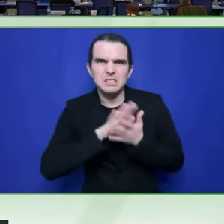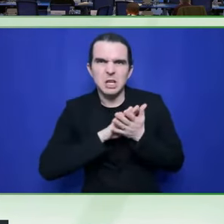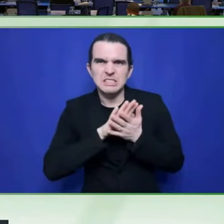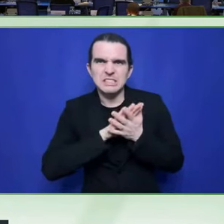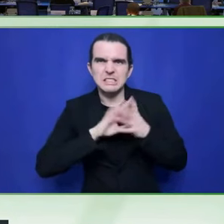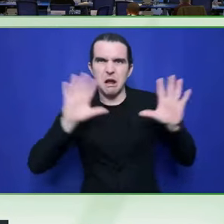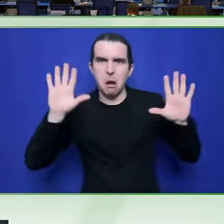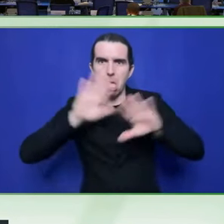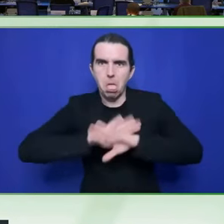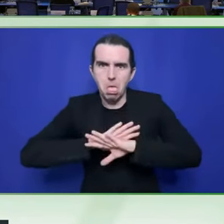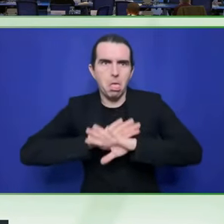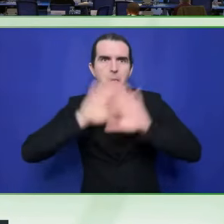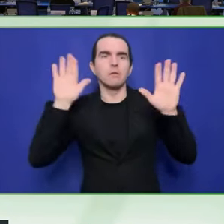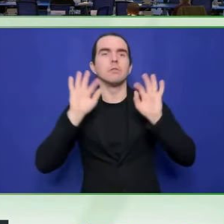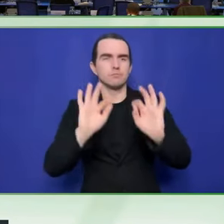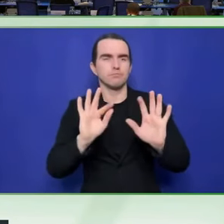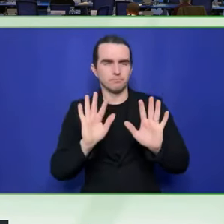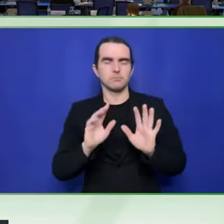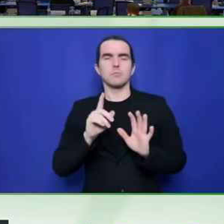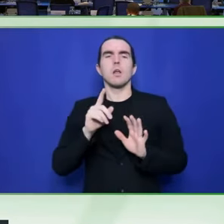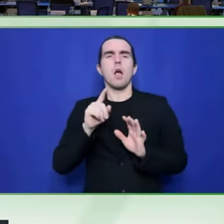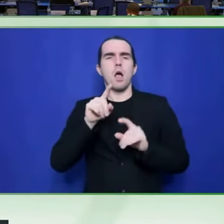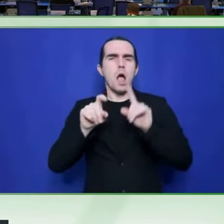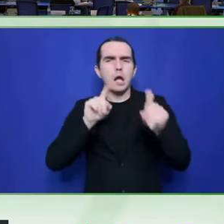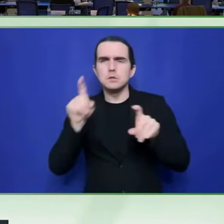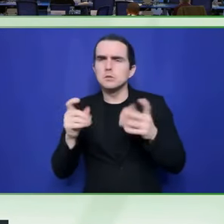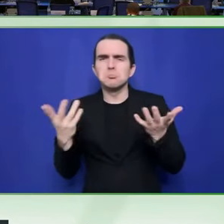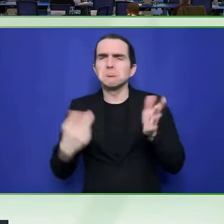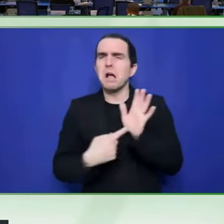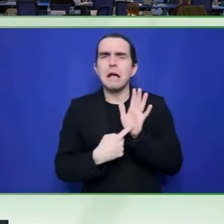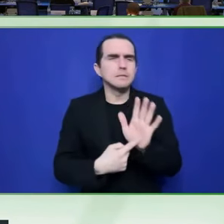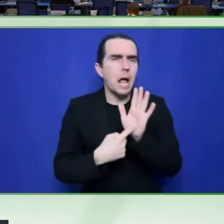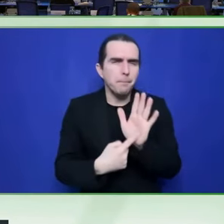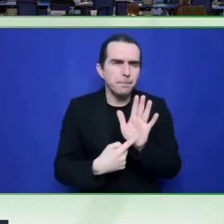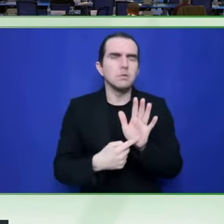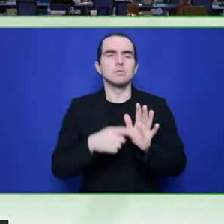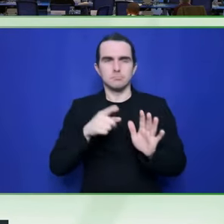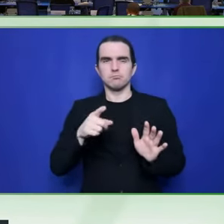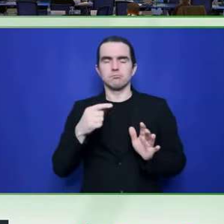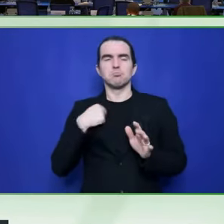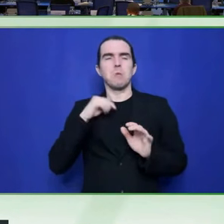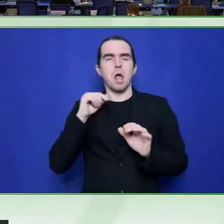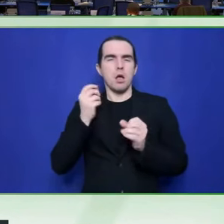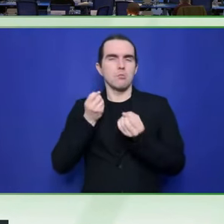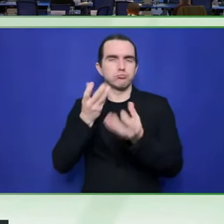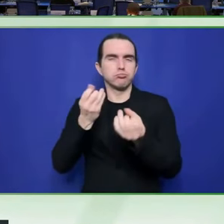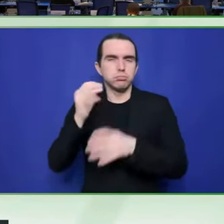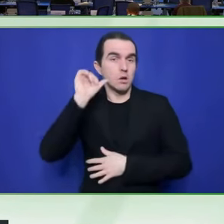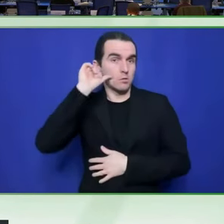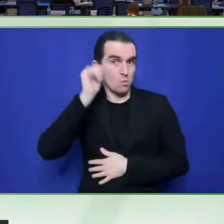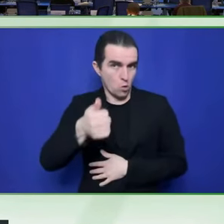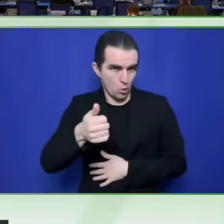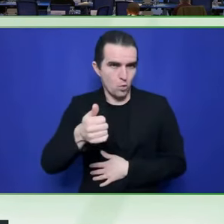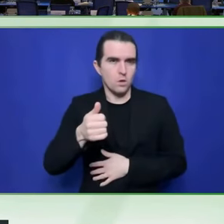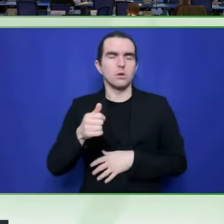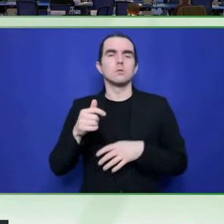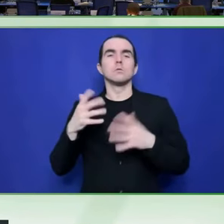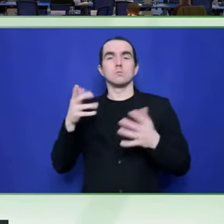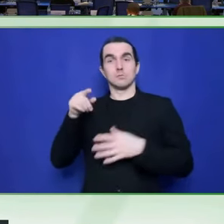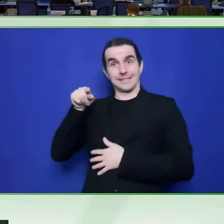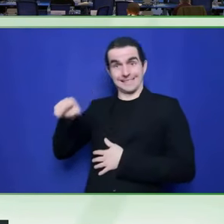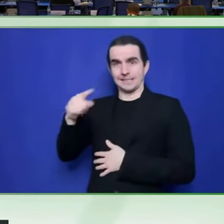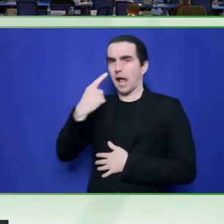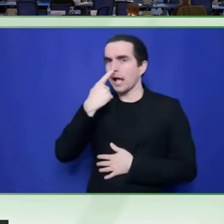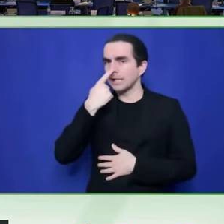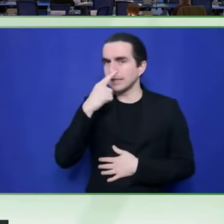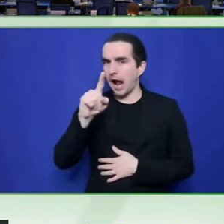private sector complying with uh, uh, uh, accessibility standards or public sector being